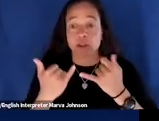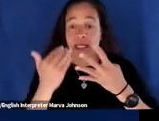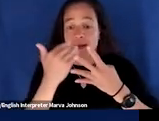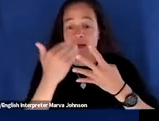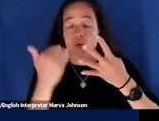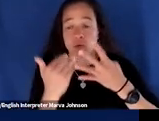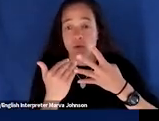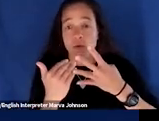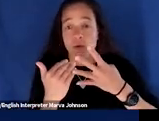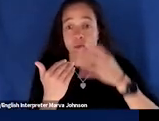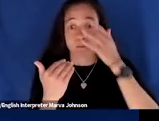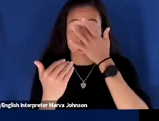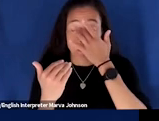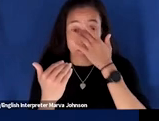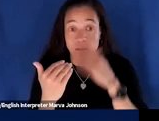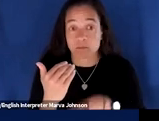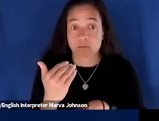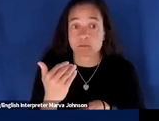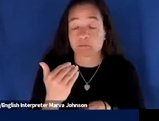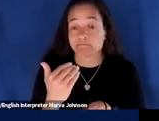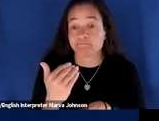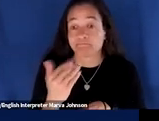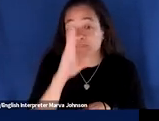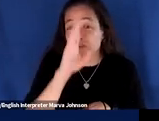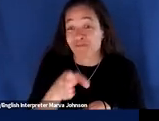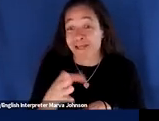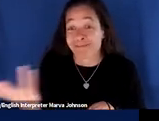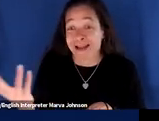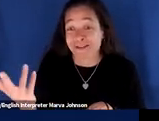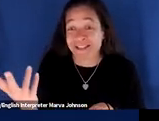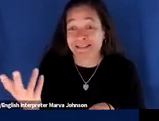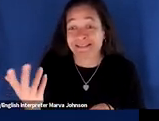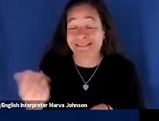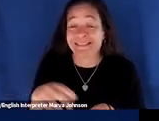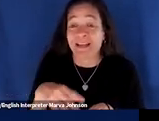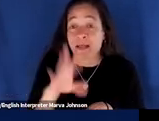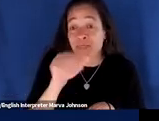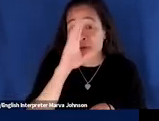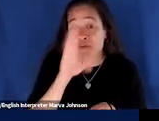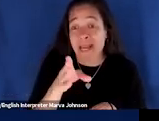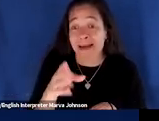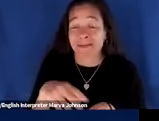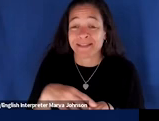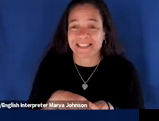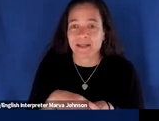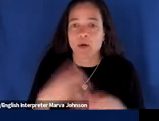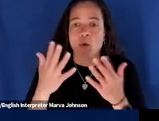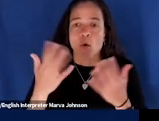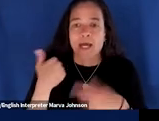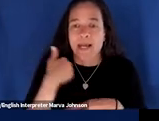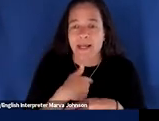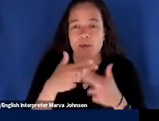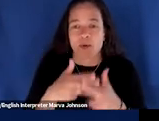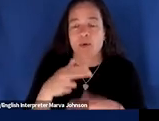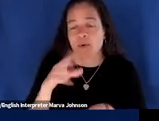the reality um i mean all that stuff is reality too but we're going to talk about what i call being real